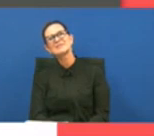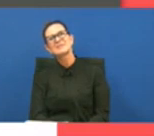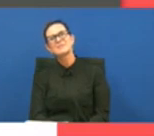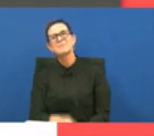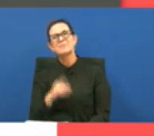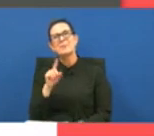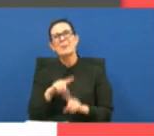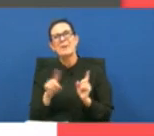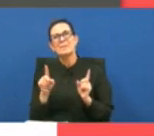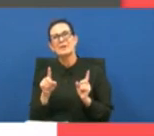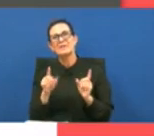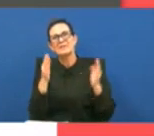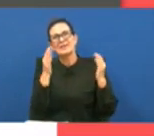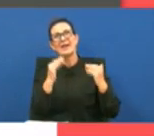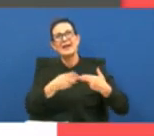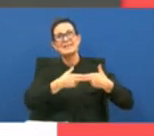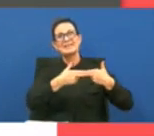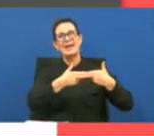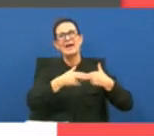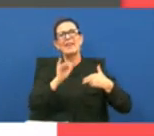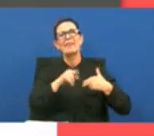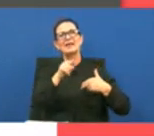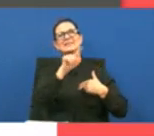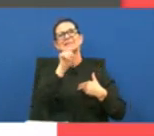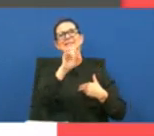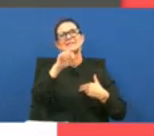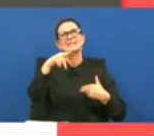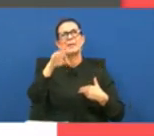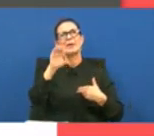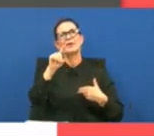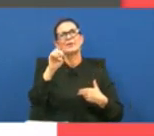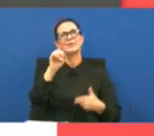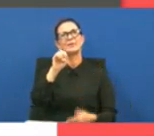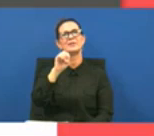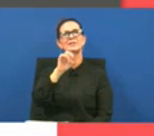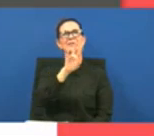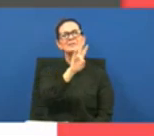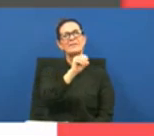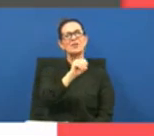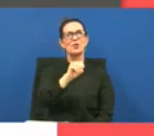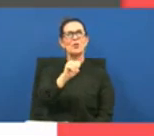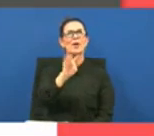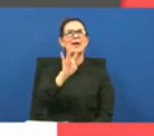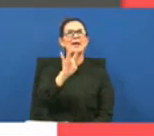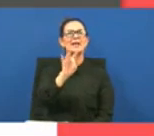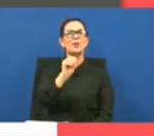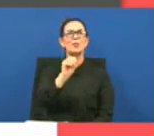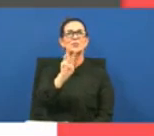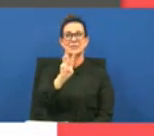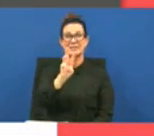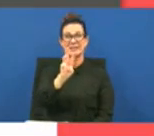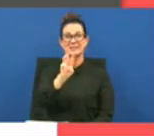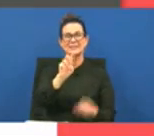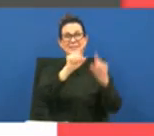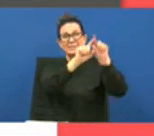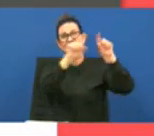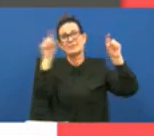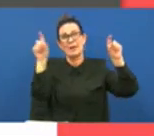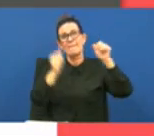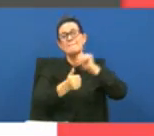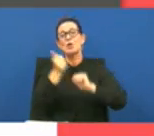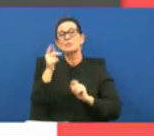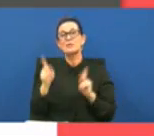this next slide represents the top zip codes in east baton rouge parish what i've noticed is that the most of the